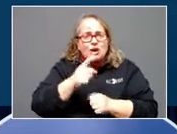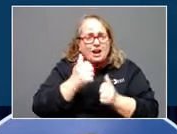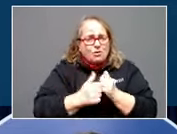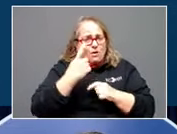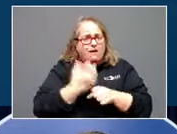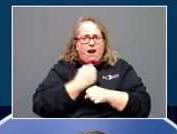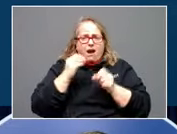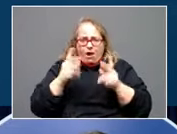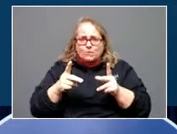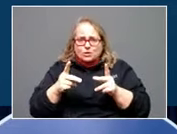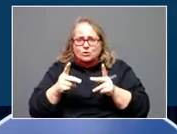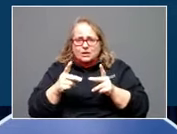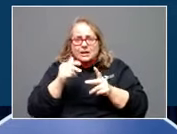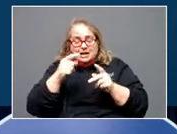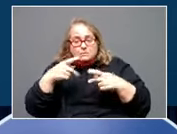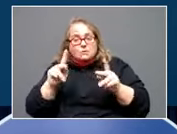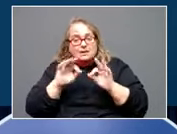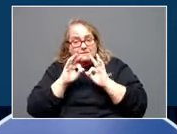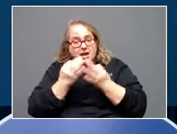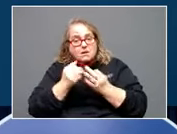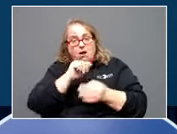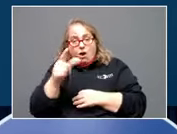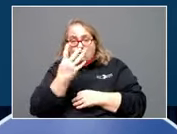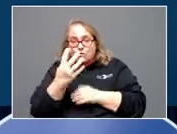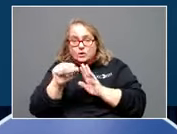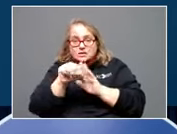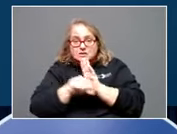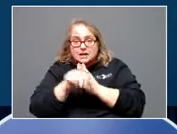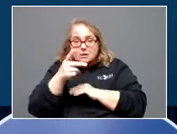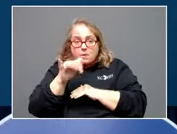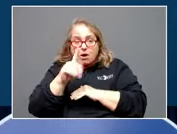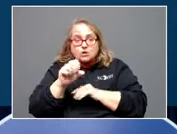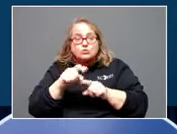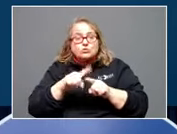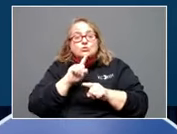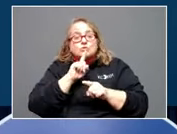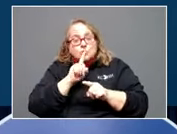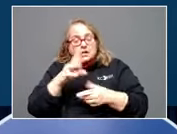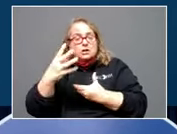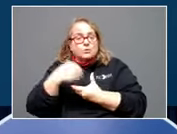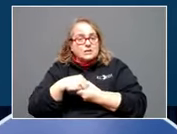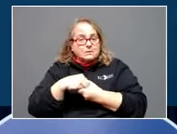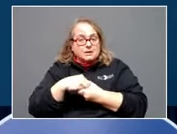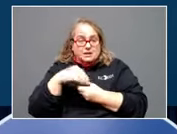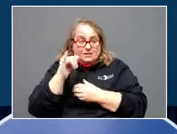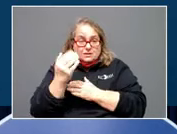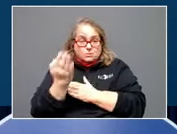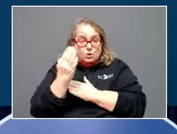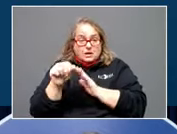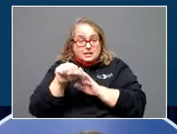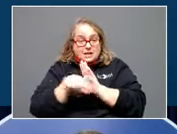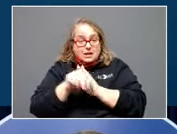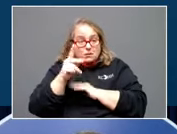It allowed families at all four state parks to truly participate. As of this morning, the state parks alone